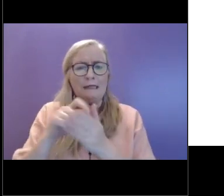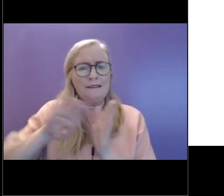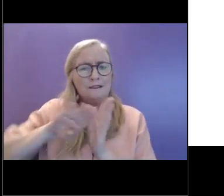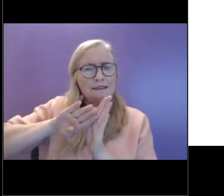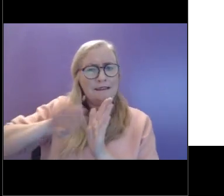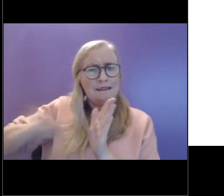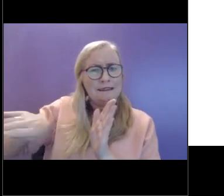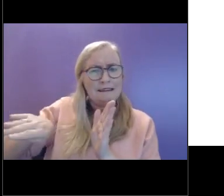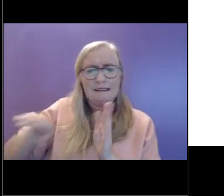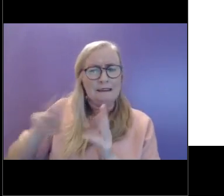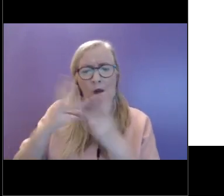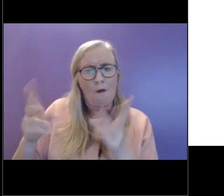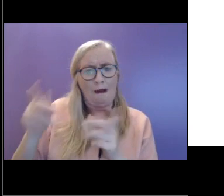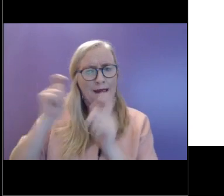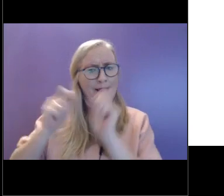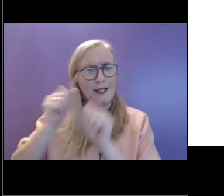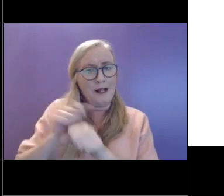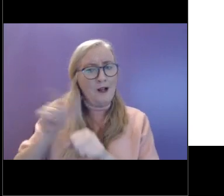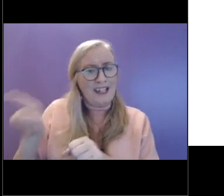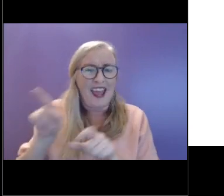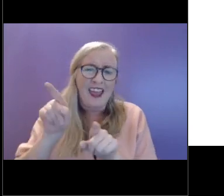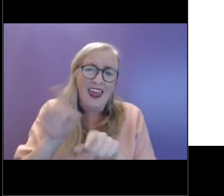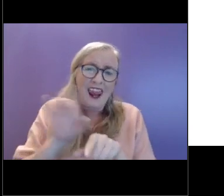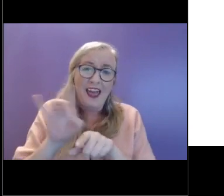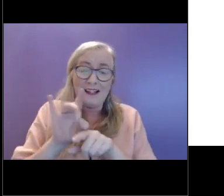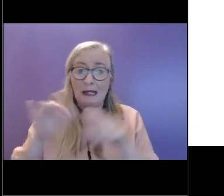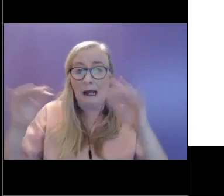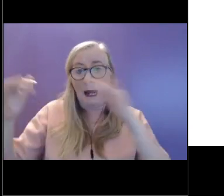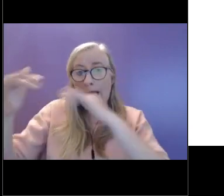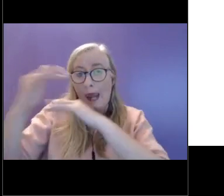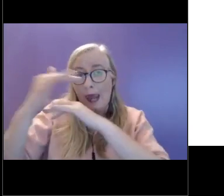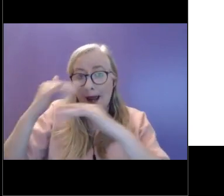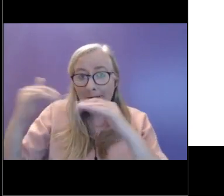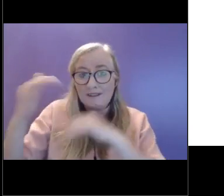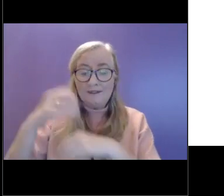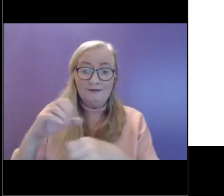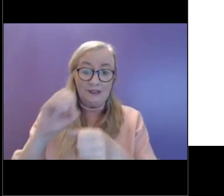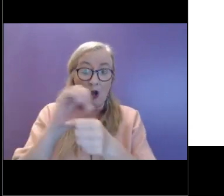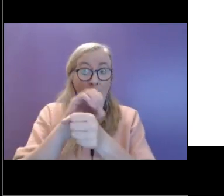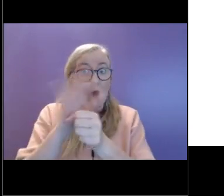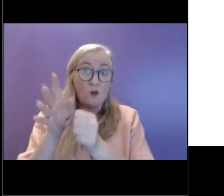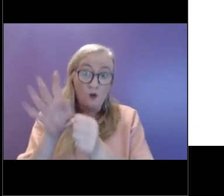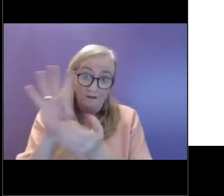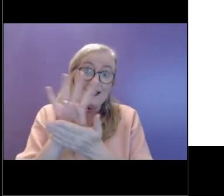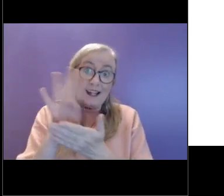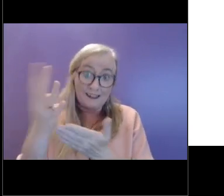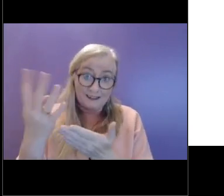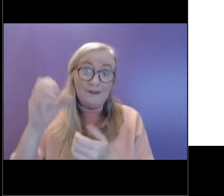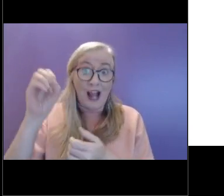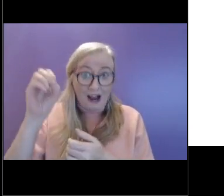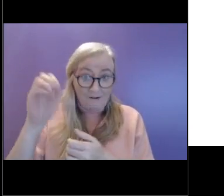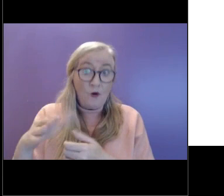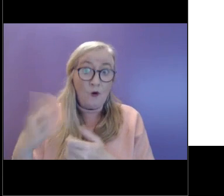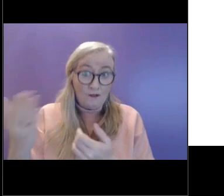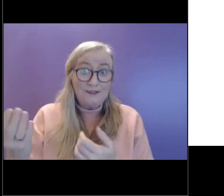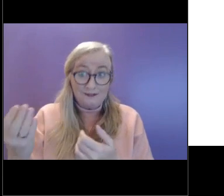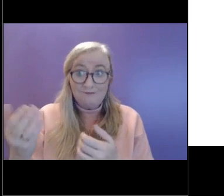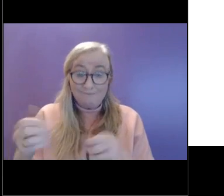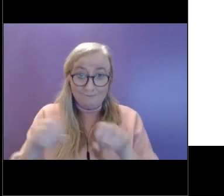we don't think too much about it. Things like climate chaos. COVID-19 obviously is a huge piece, you know, or any kind of pandemics